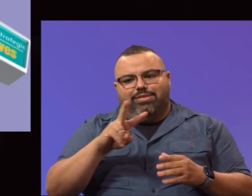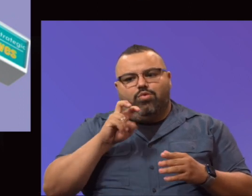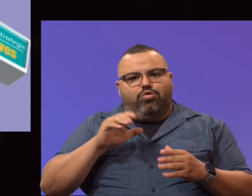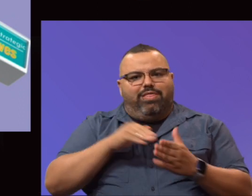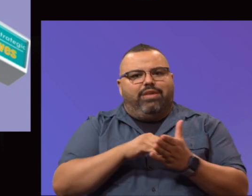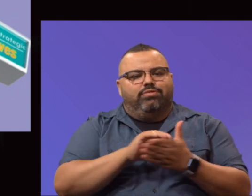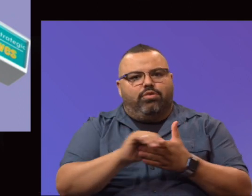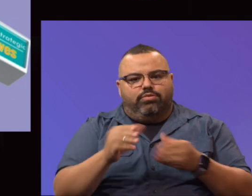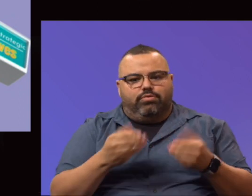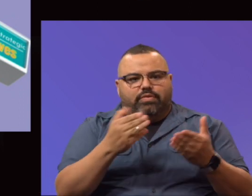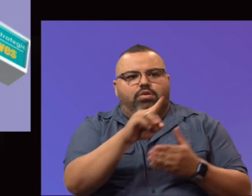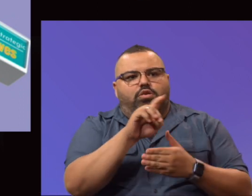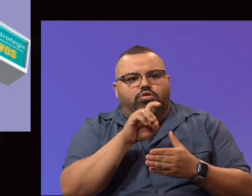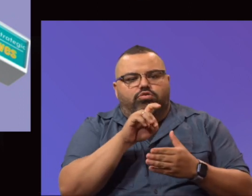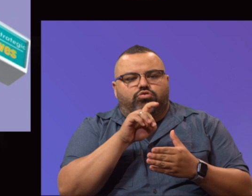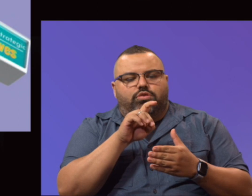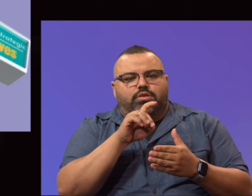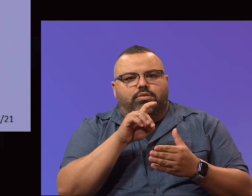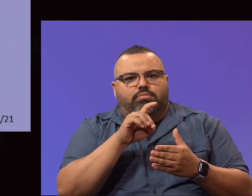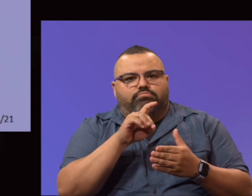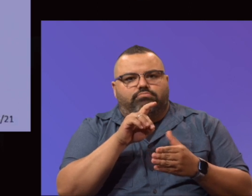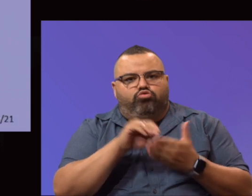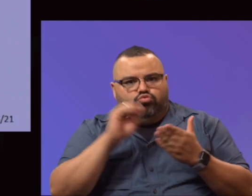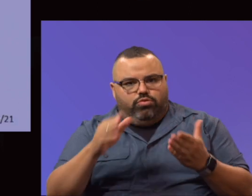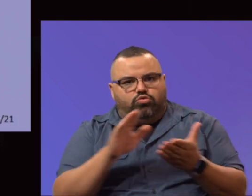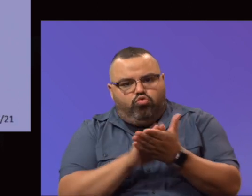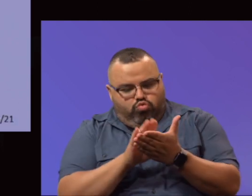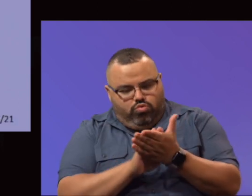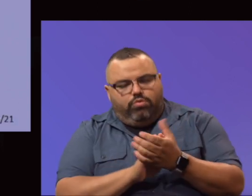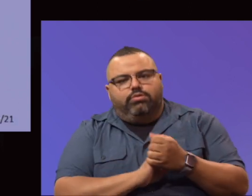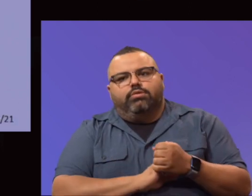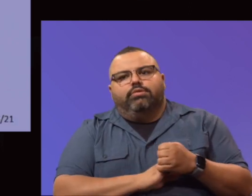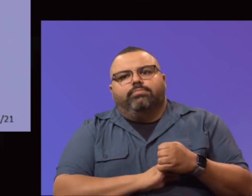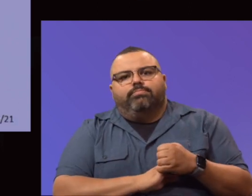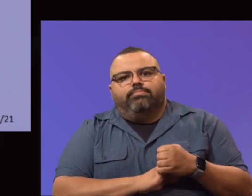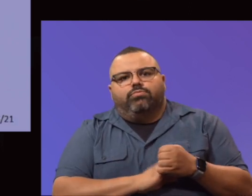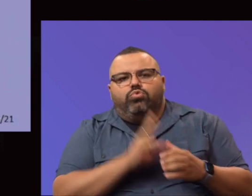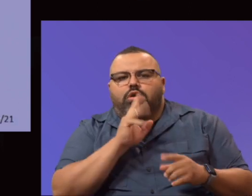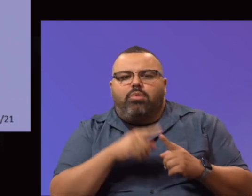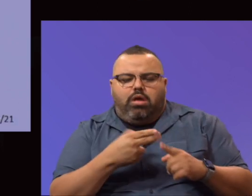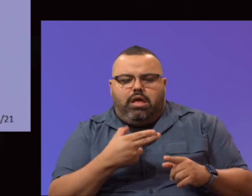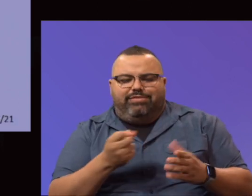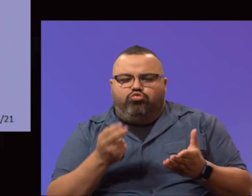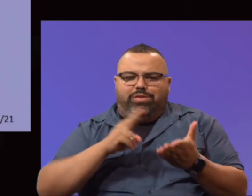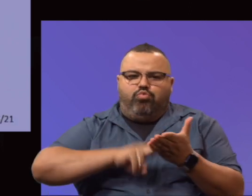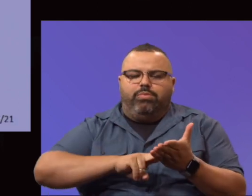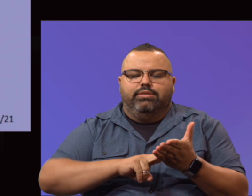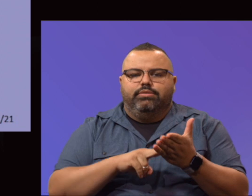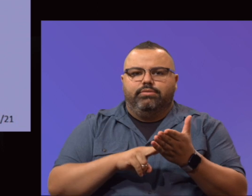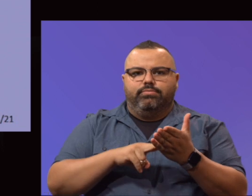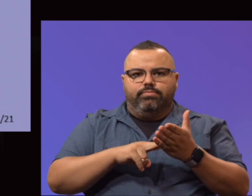serves another 100 apprentices. Kudos and great job on that. Let's talk a little bit about high school enrollment. Let's track this.